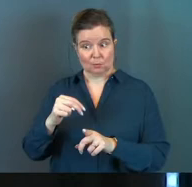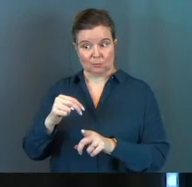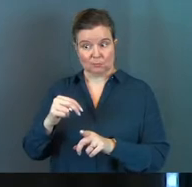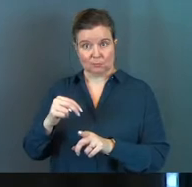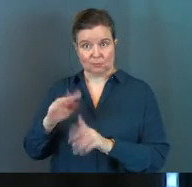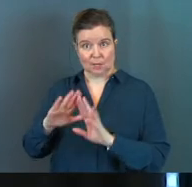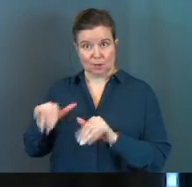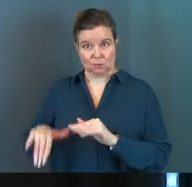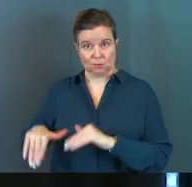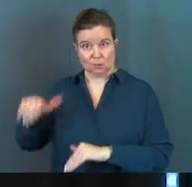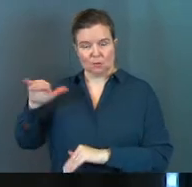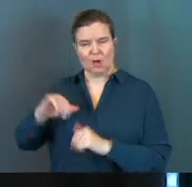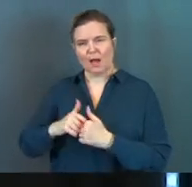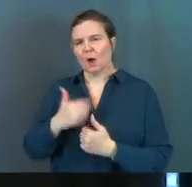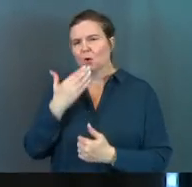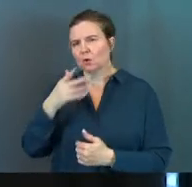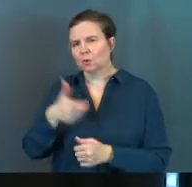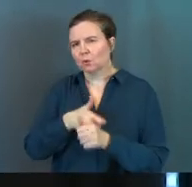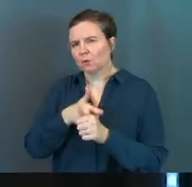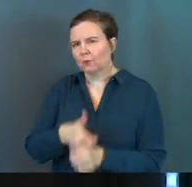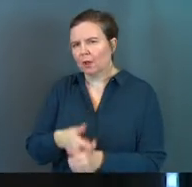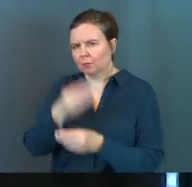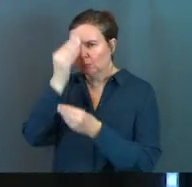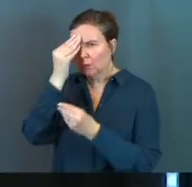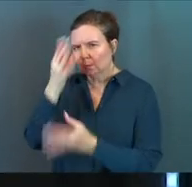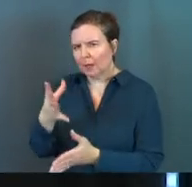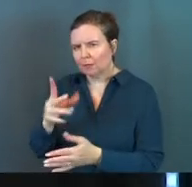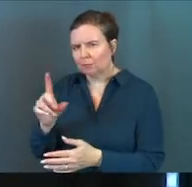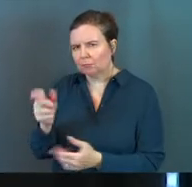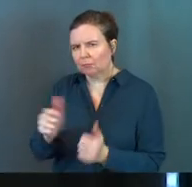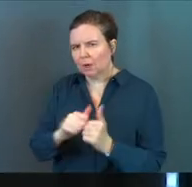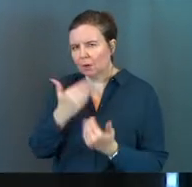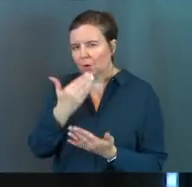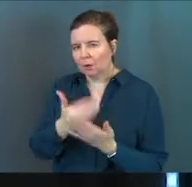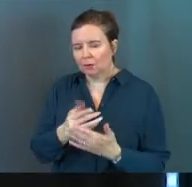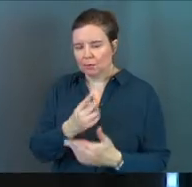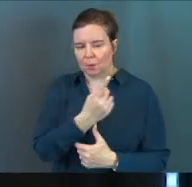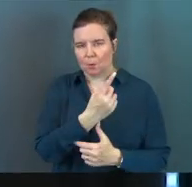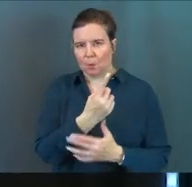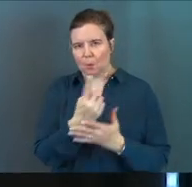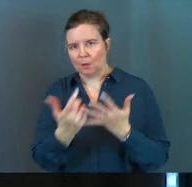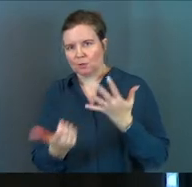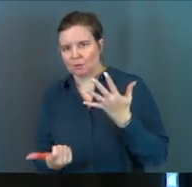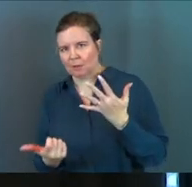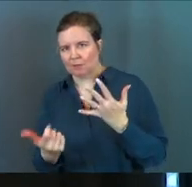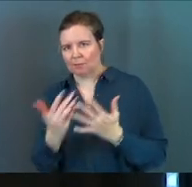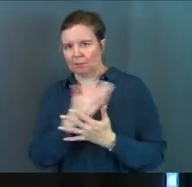house, how good were you at obeying? Scale of 1 to 10.